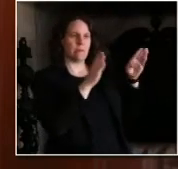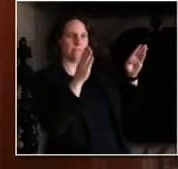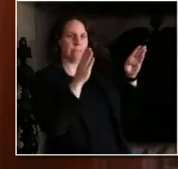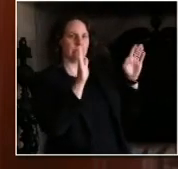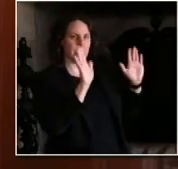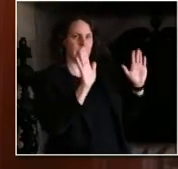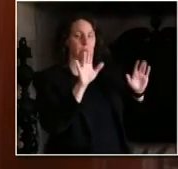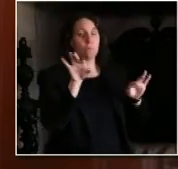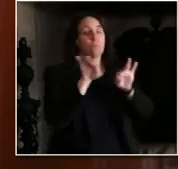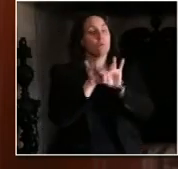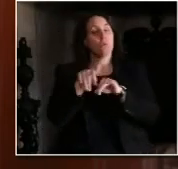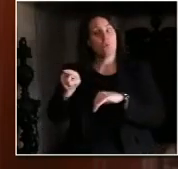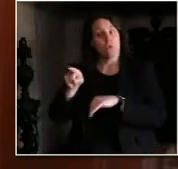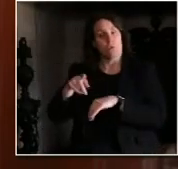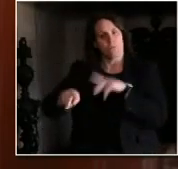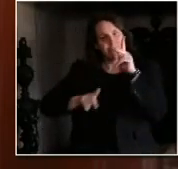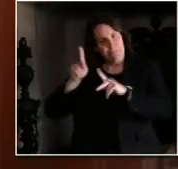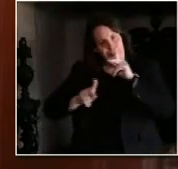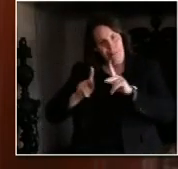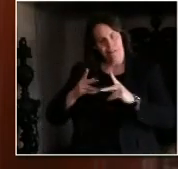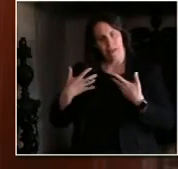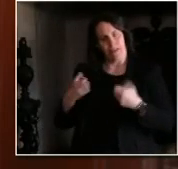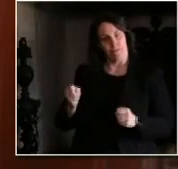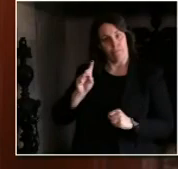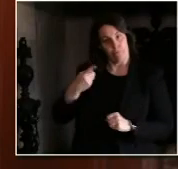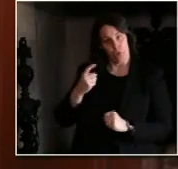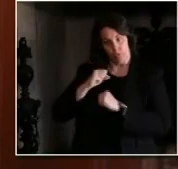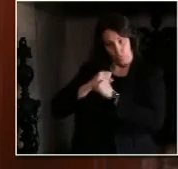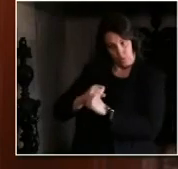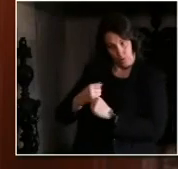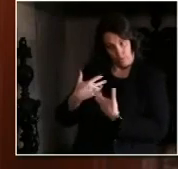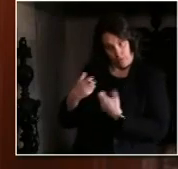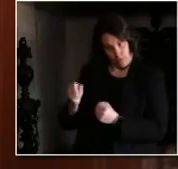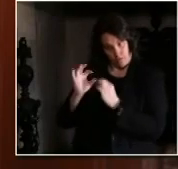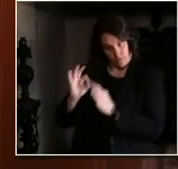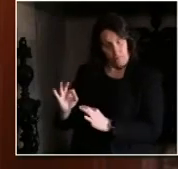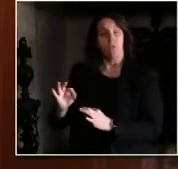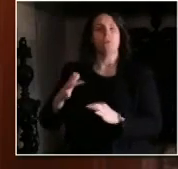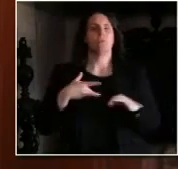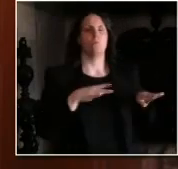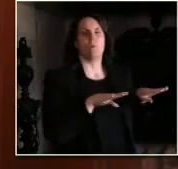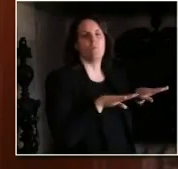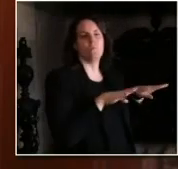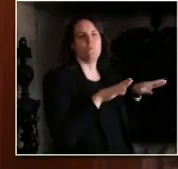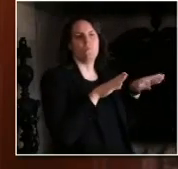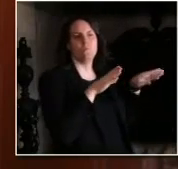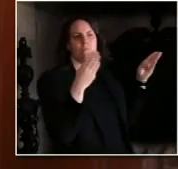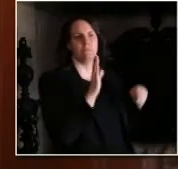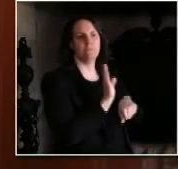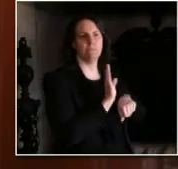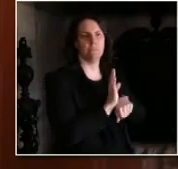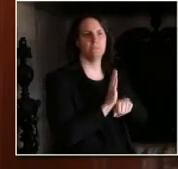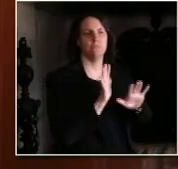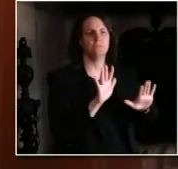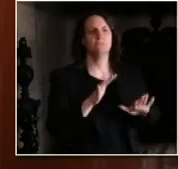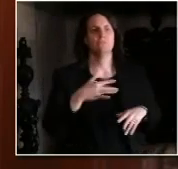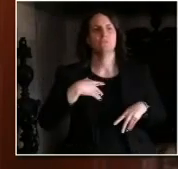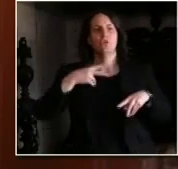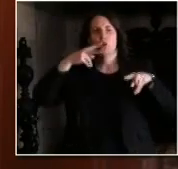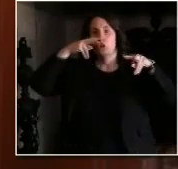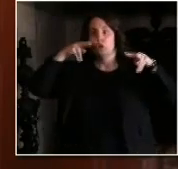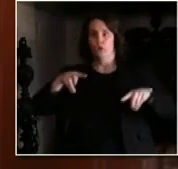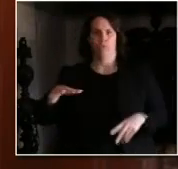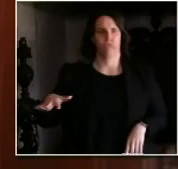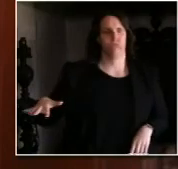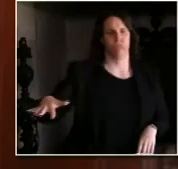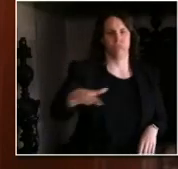analyzing when best to reopen our economy is the health and safety of our residents. We will make decisions based on